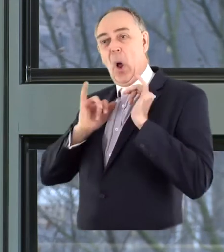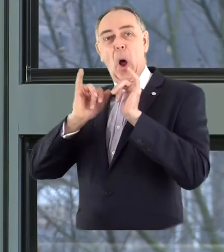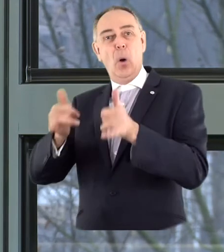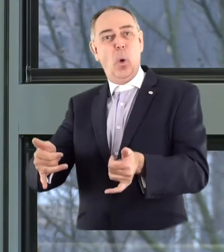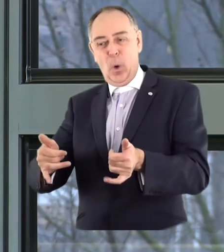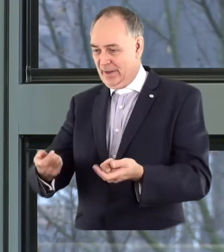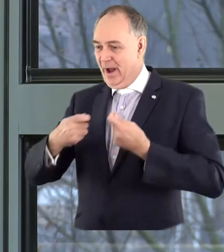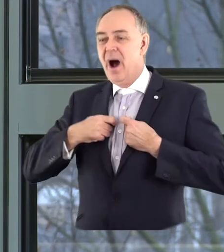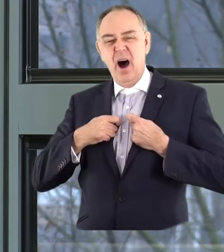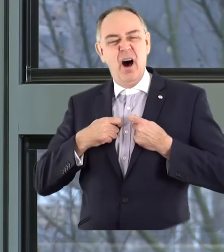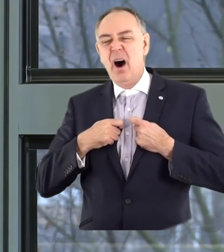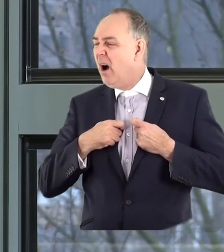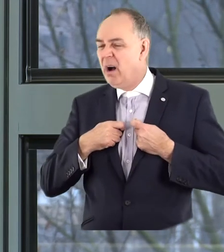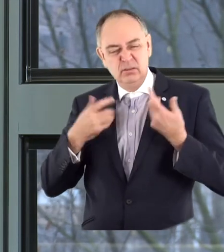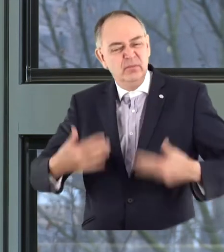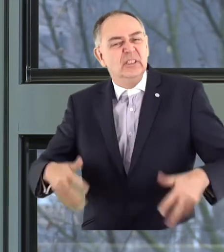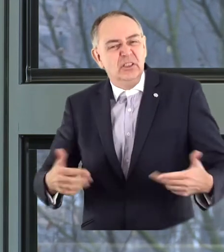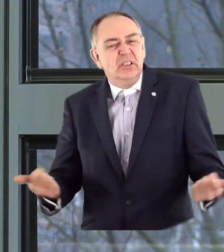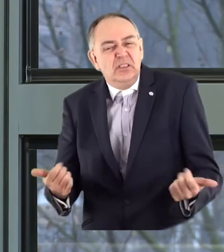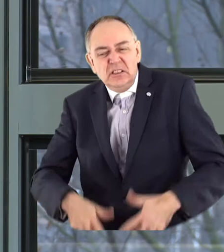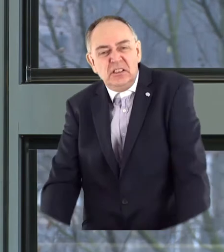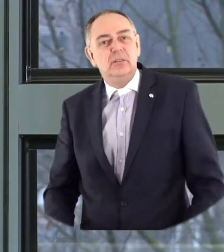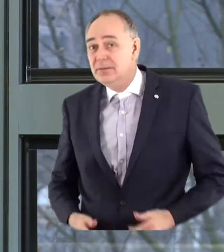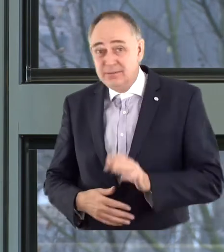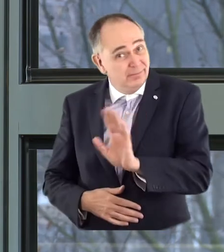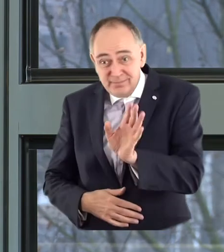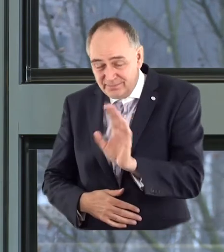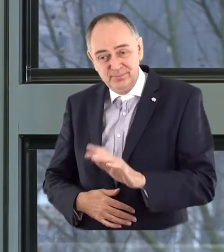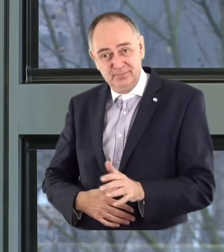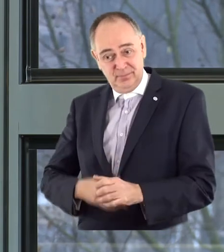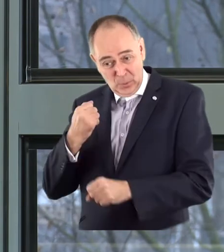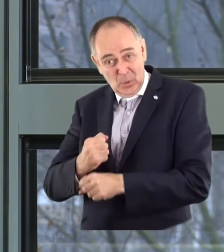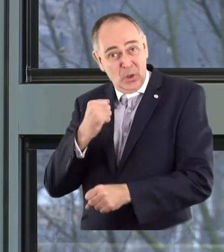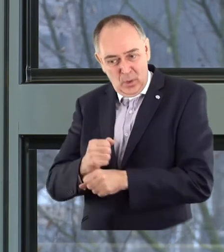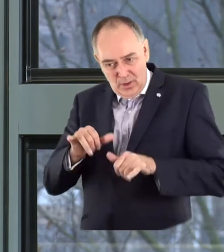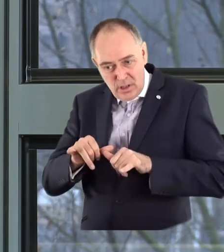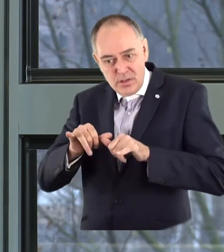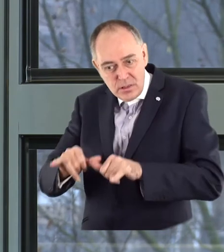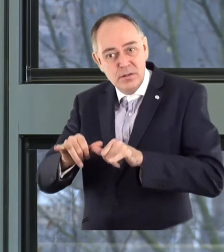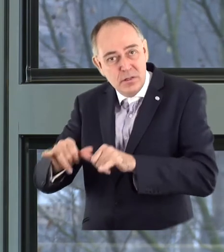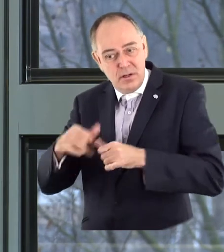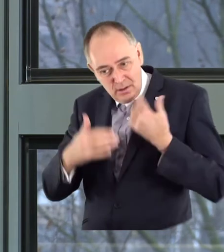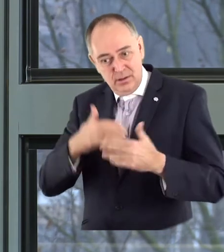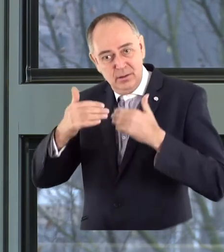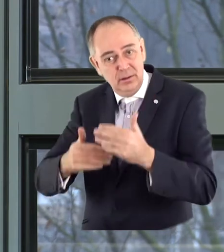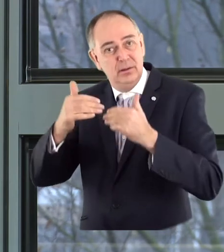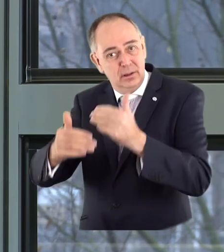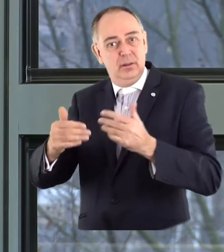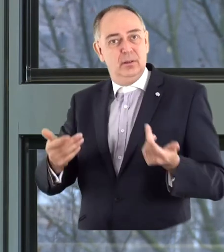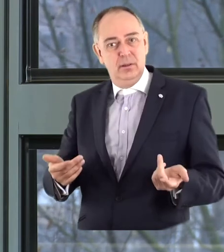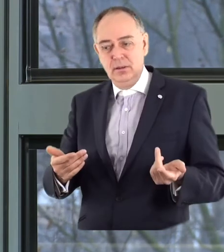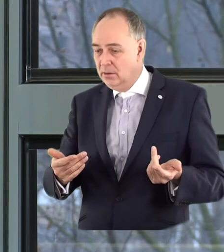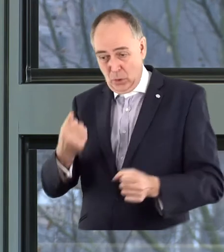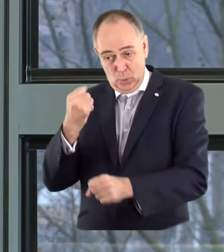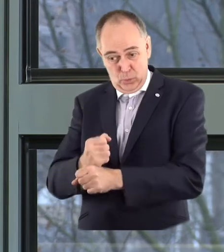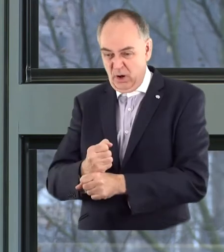mean and it does not mean that we are done here on this field because this project is an ongoing story for us and we believe that